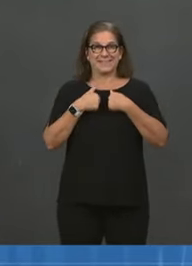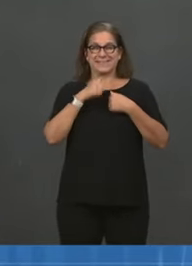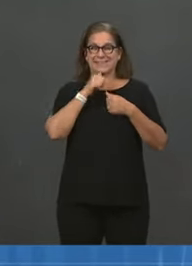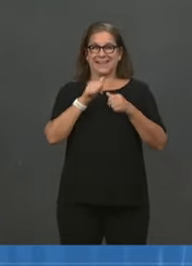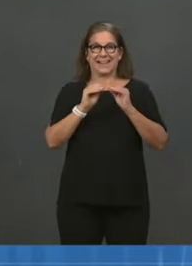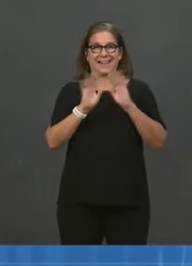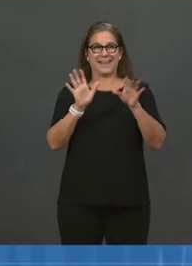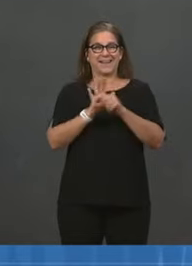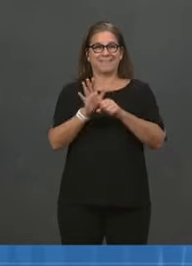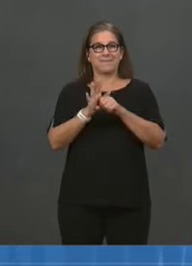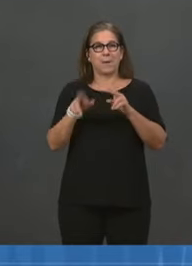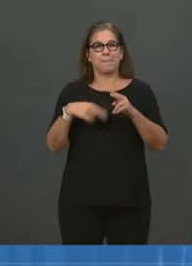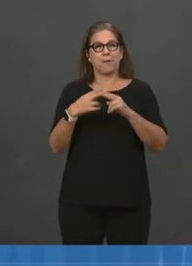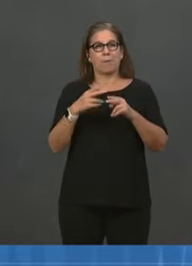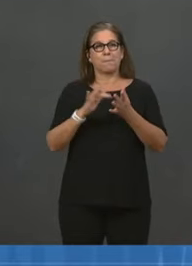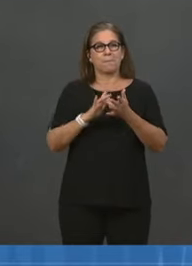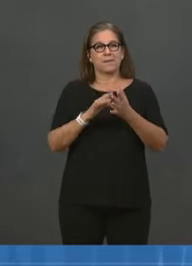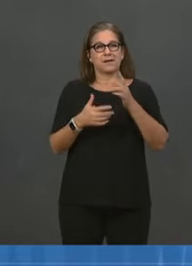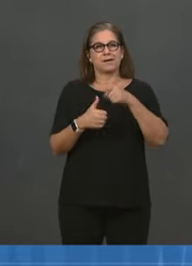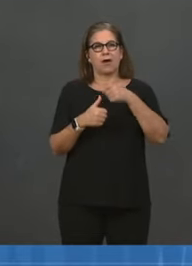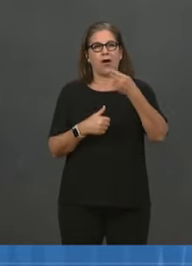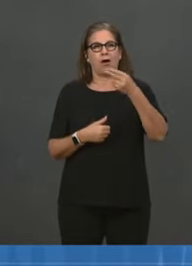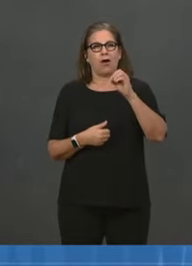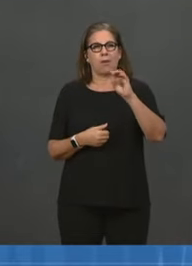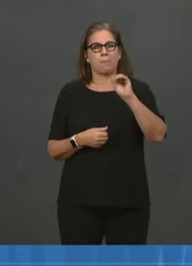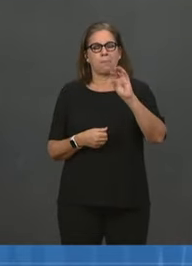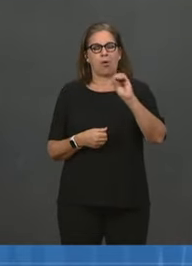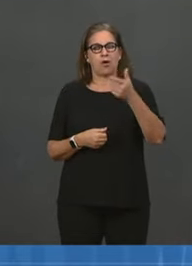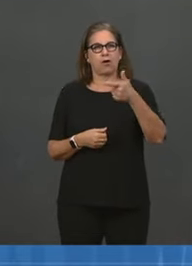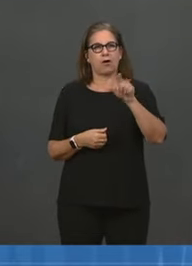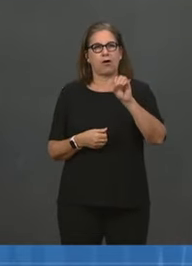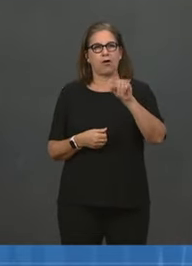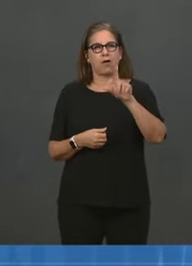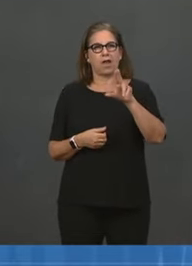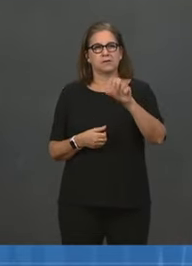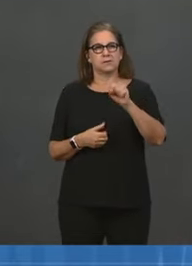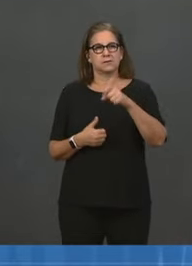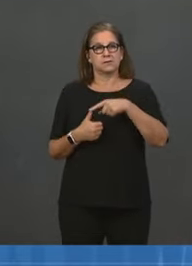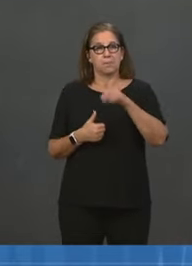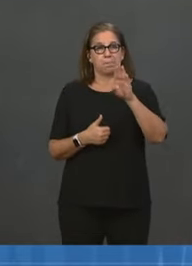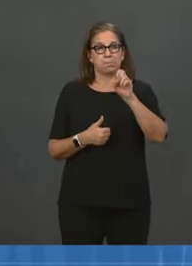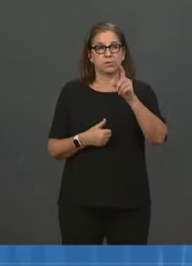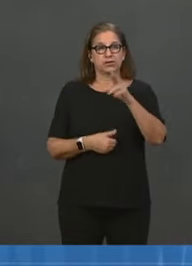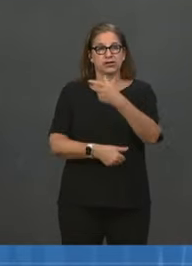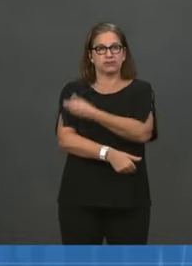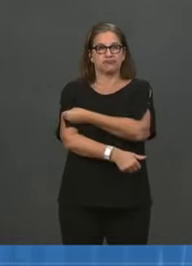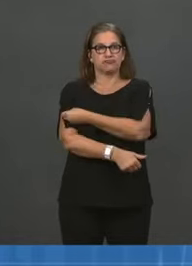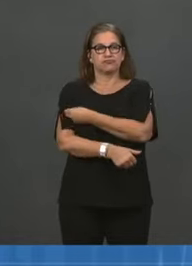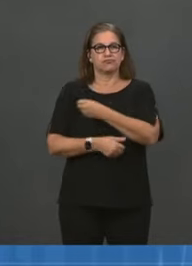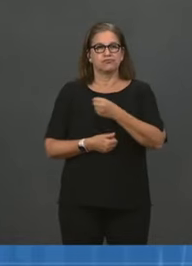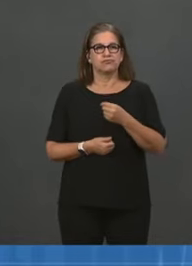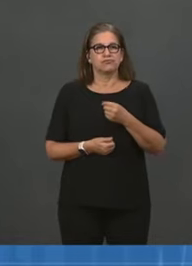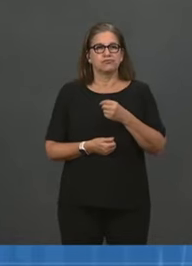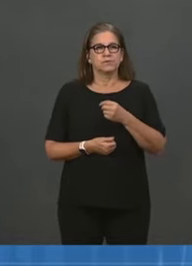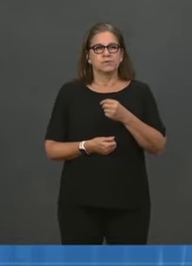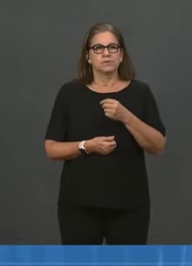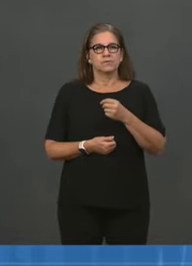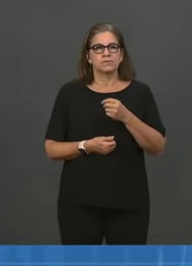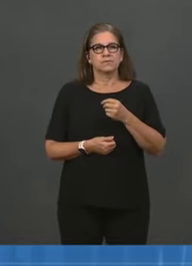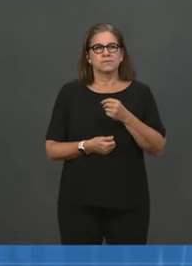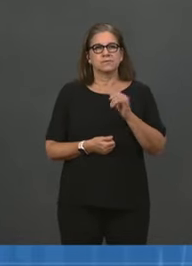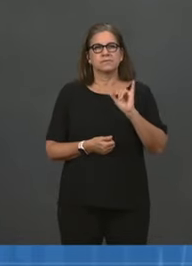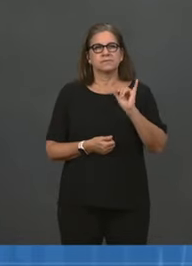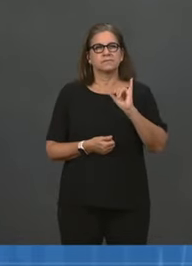Homologous means you boost with the same product that was the original regimen. So if I got mRNA